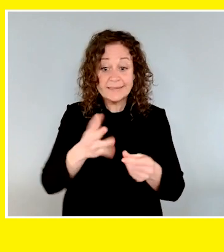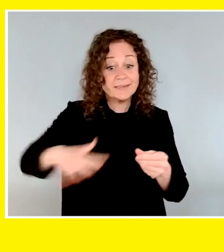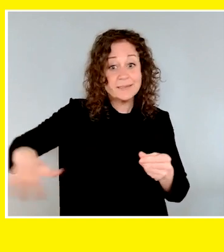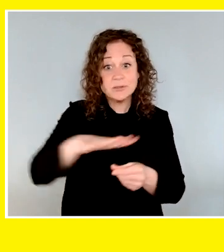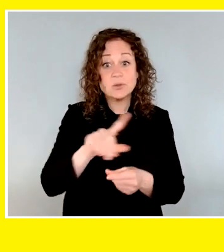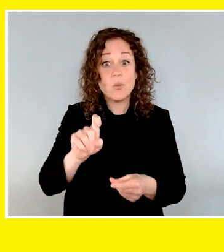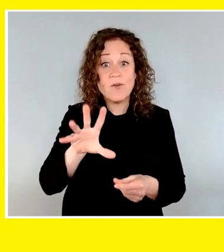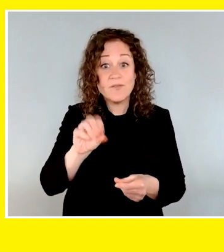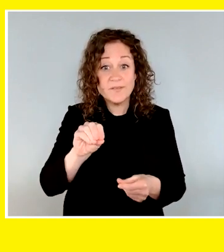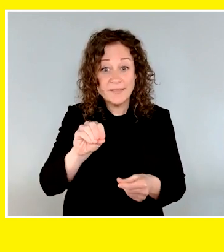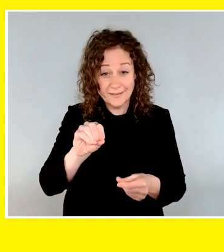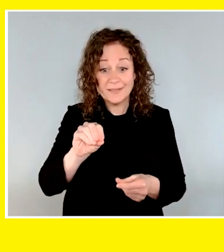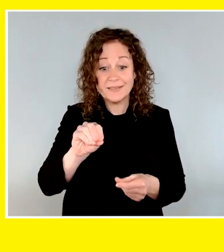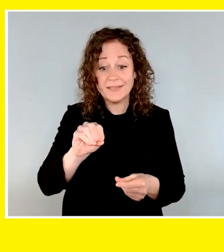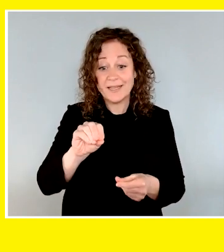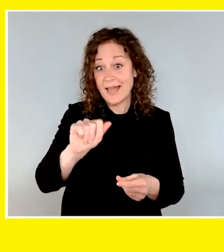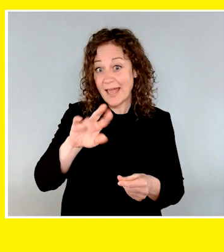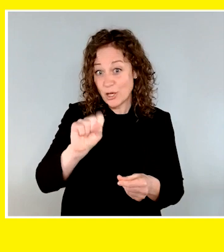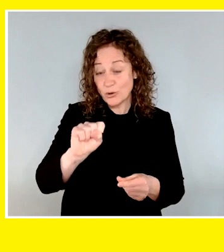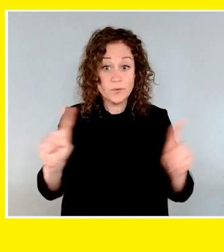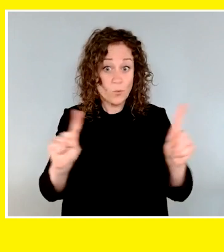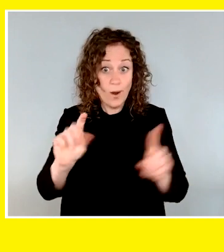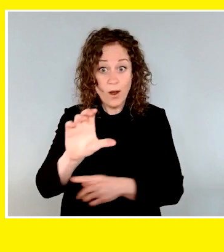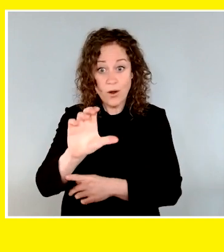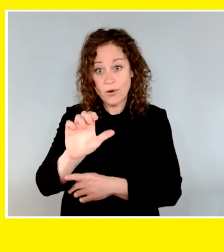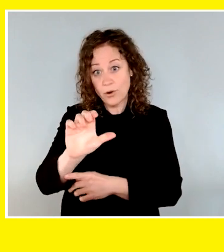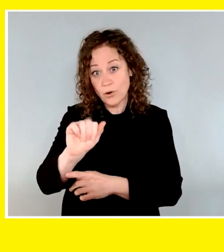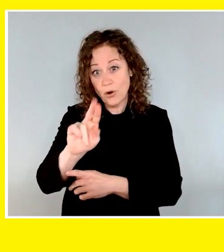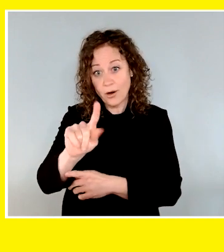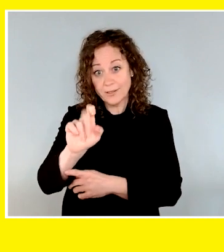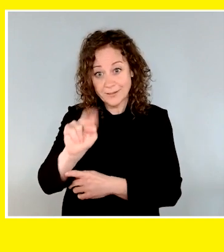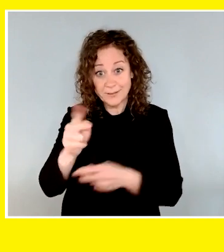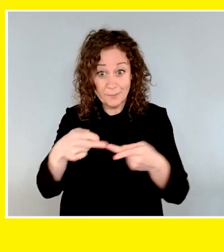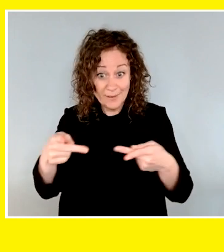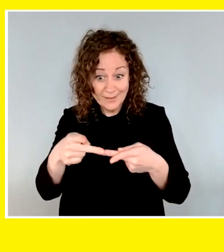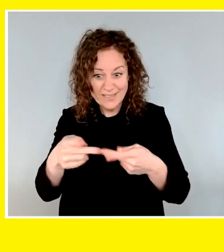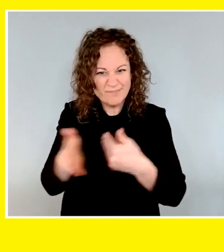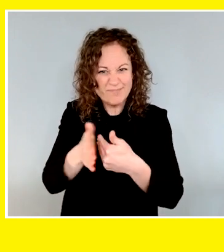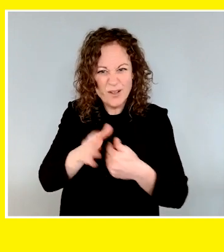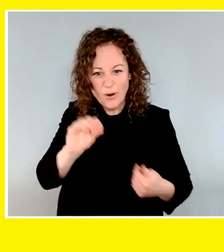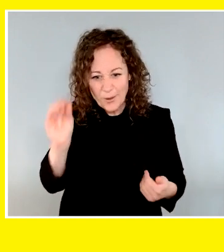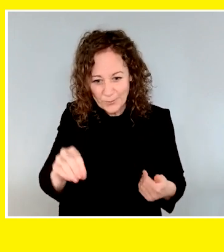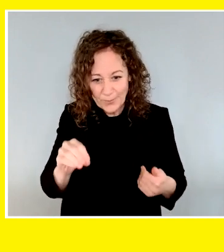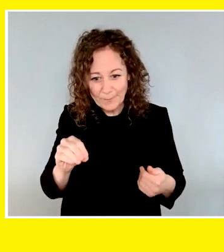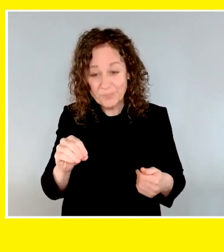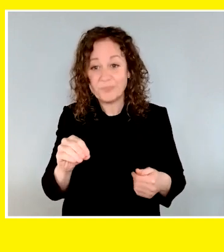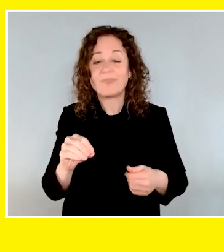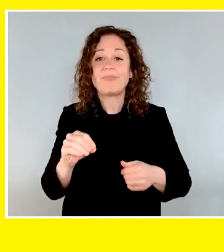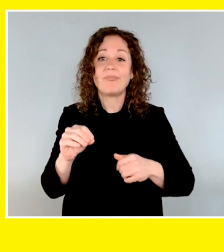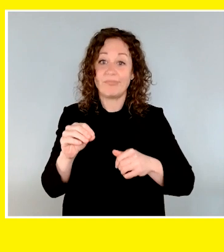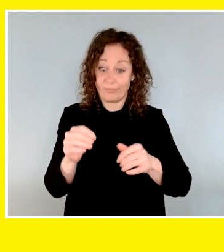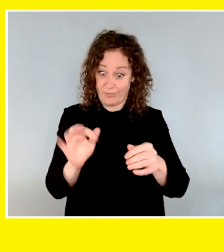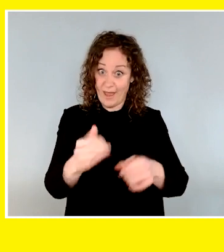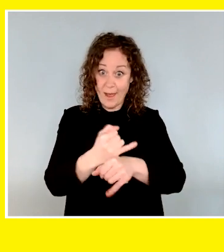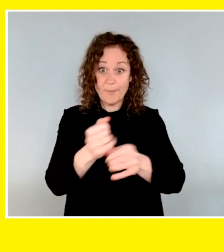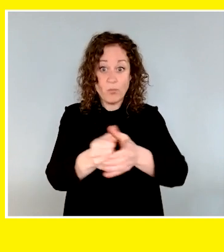158 acres in Carleton Place, Ontario, and houses our dogs in advanced training. With our